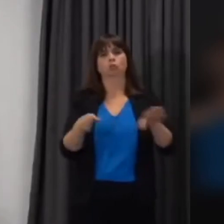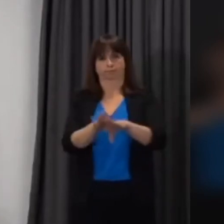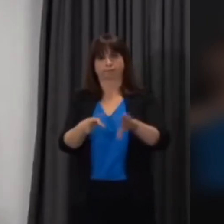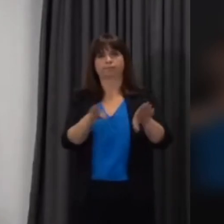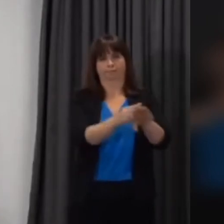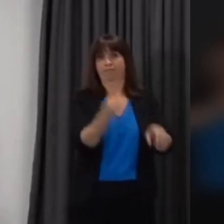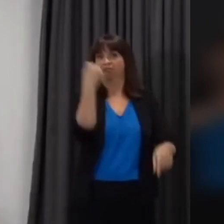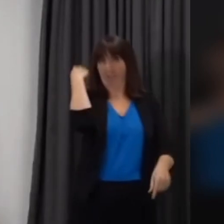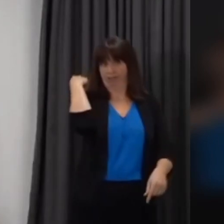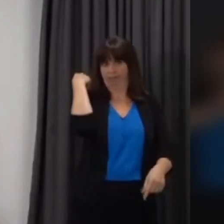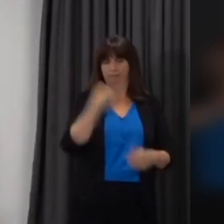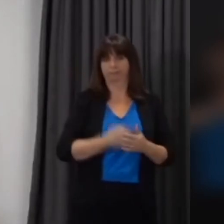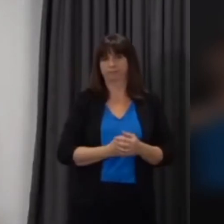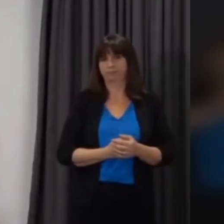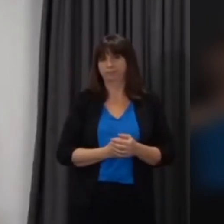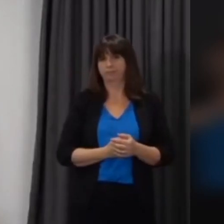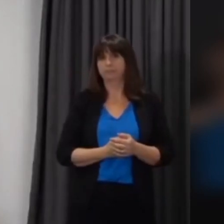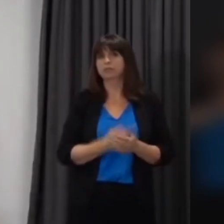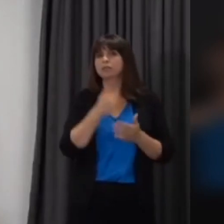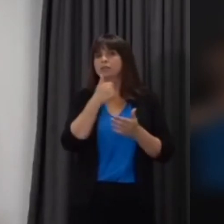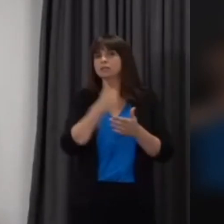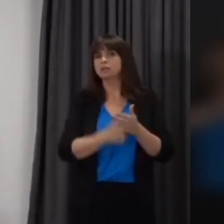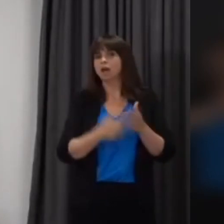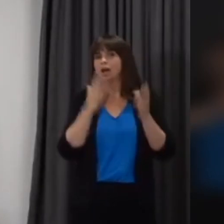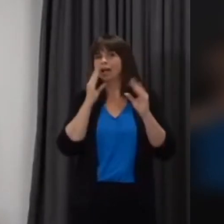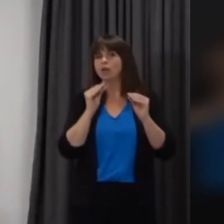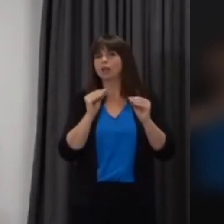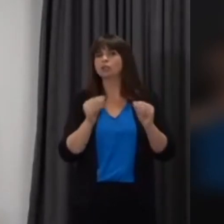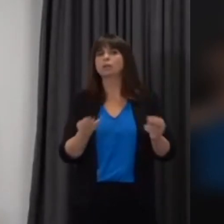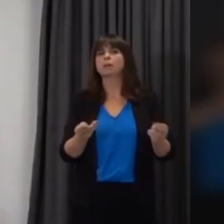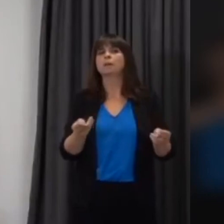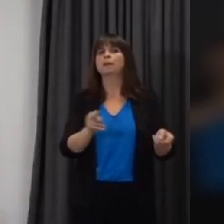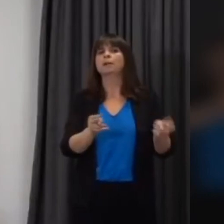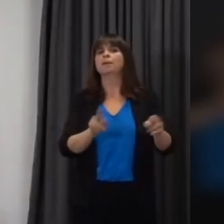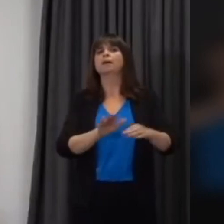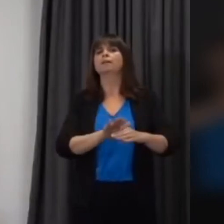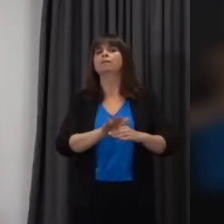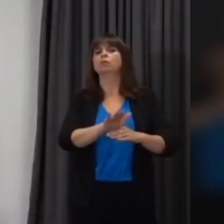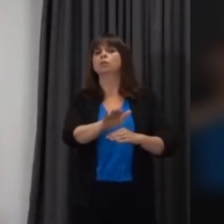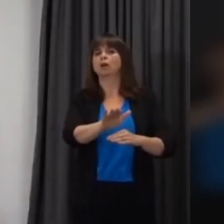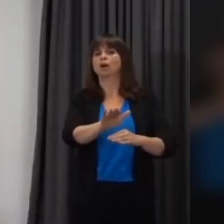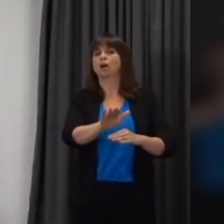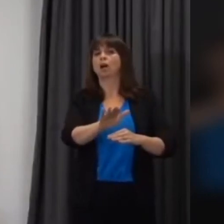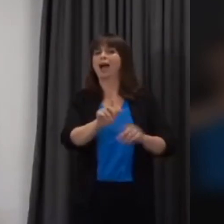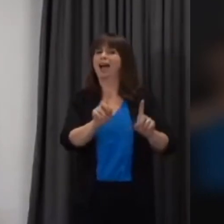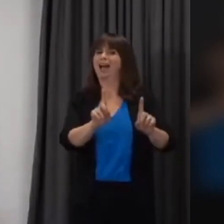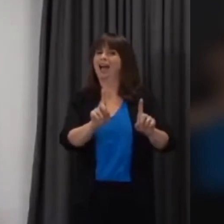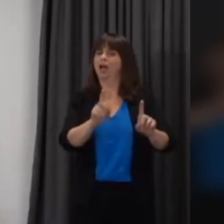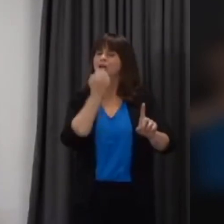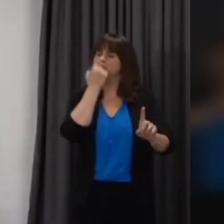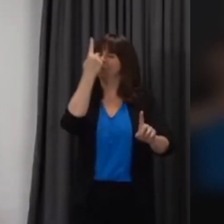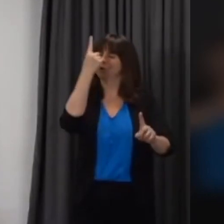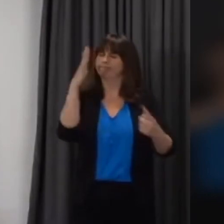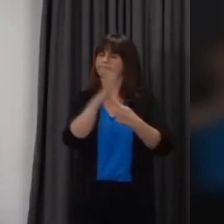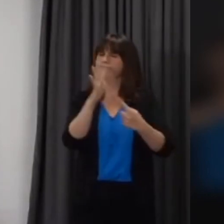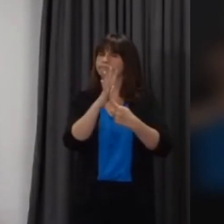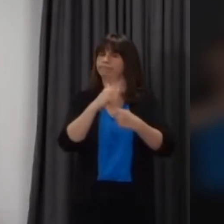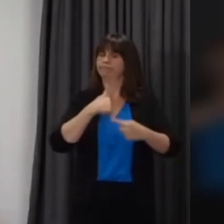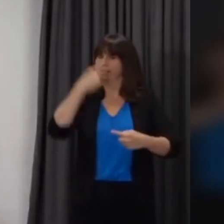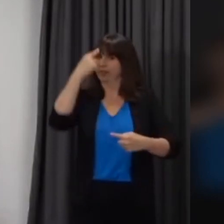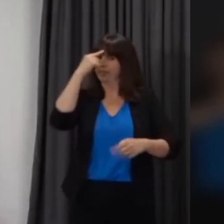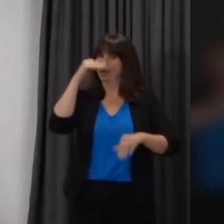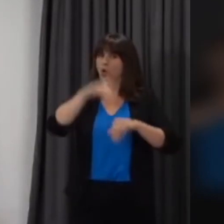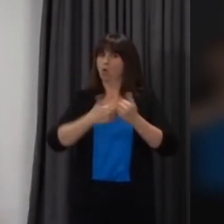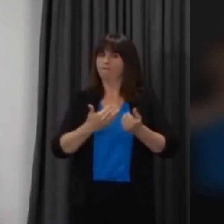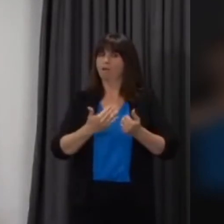decision i take with regards to the next phases of education at the forefront of my mind will be the health and the emotional